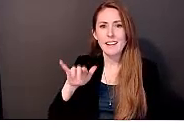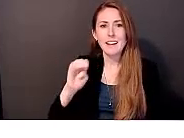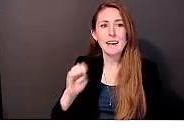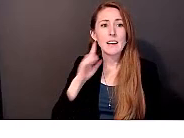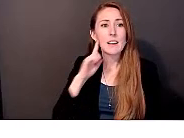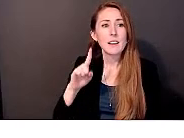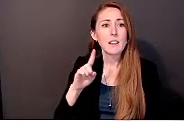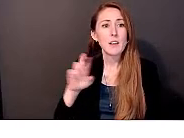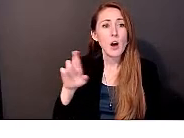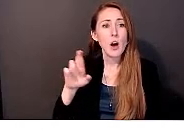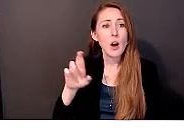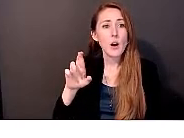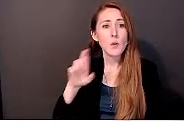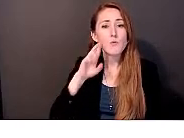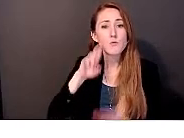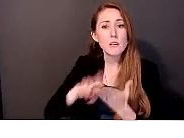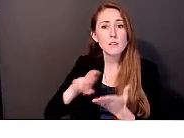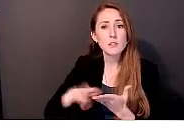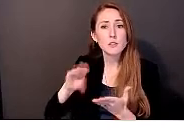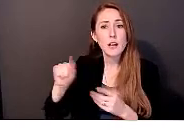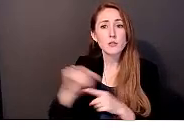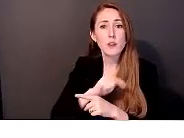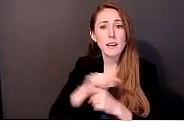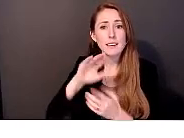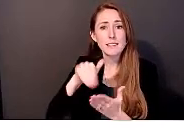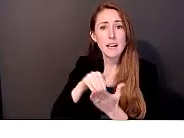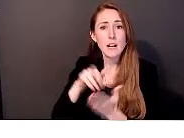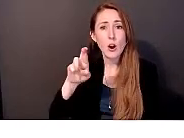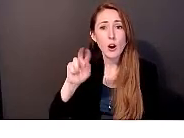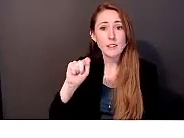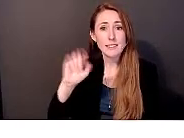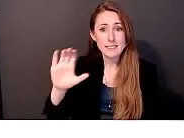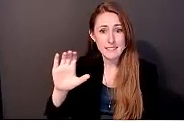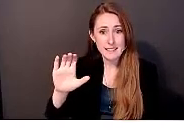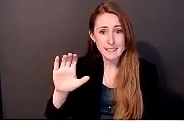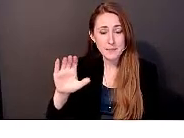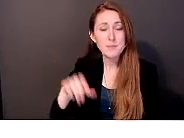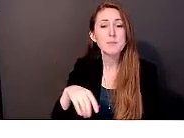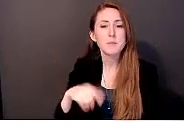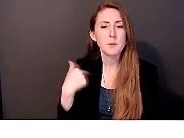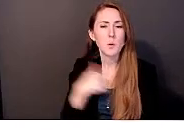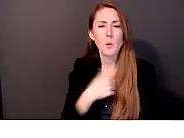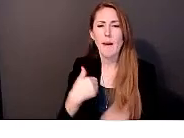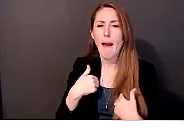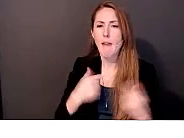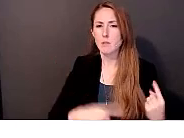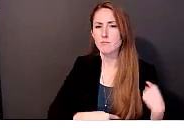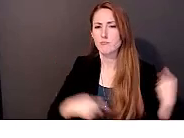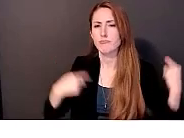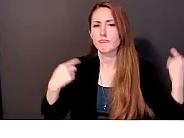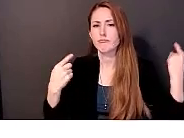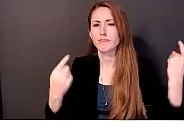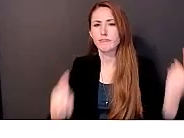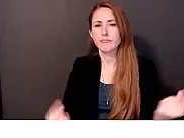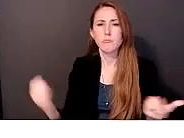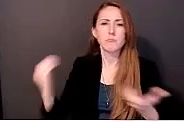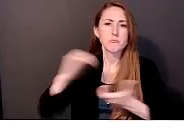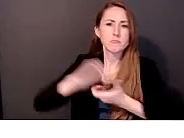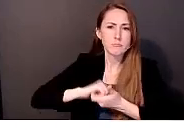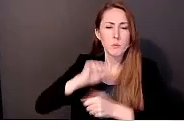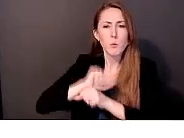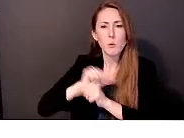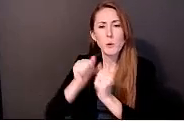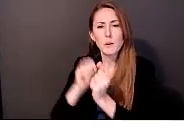Disability and Community, uh, rural communities where Raina and I are, have a really long history of partnering and working with CILs, which has been really wonderful since